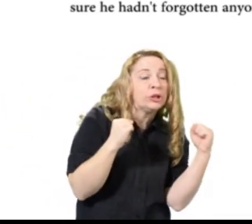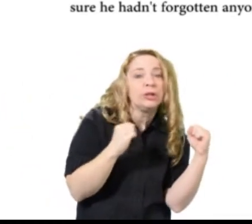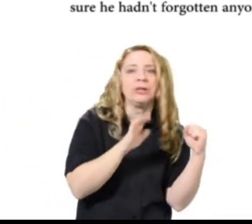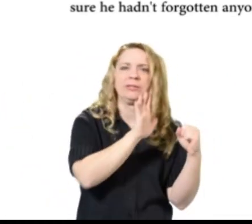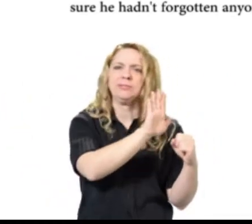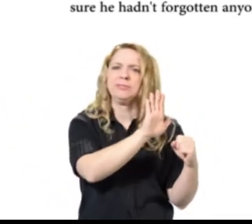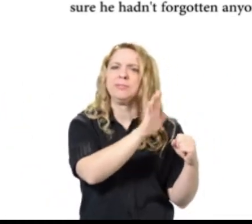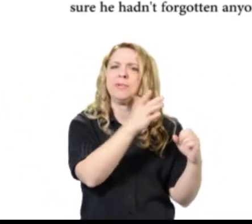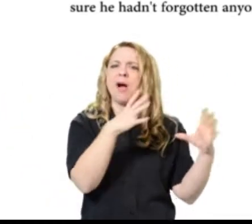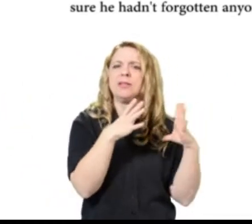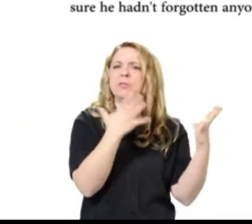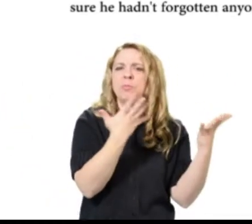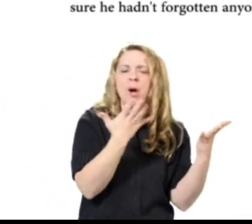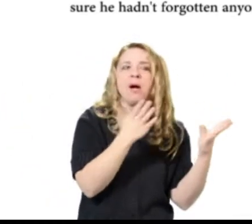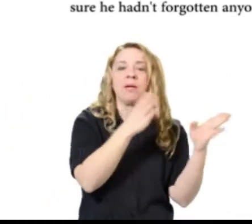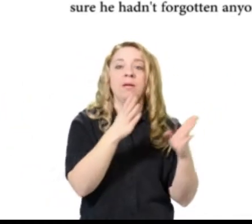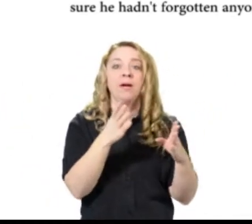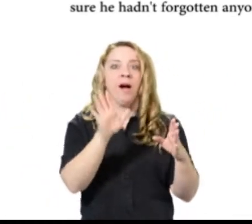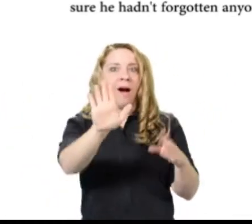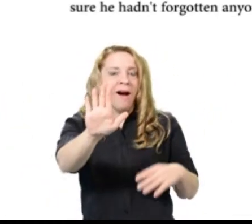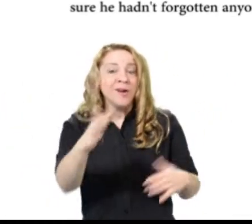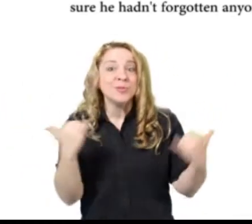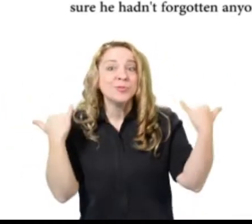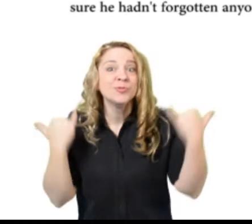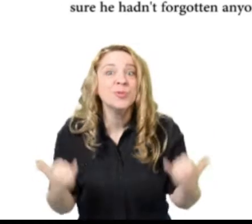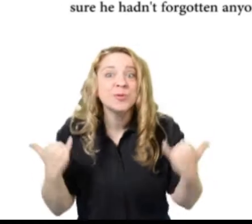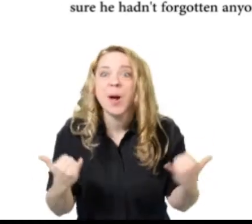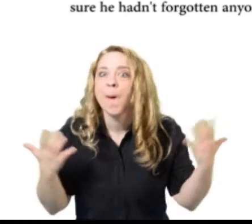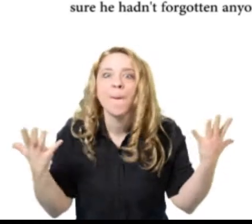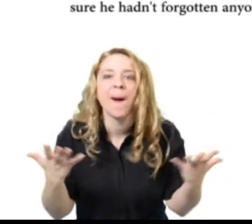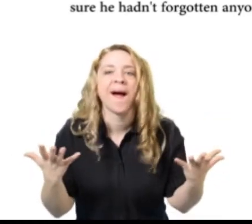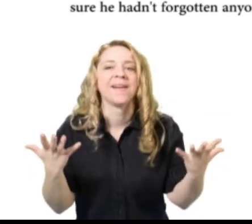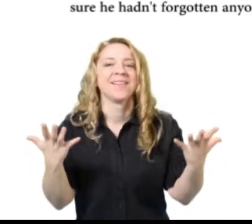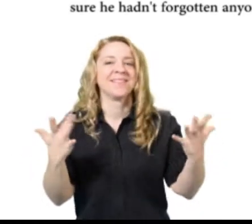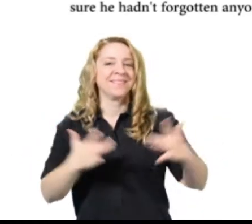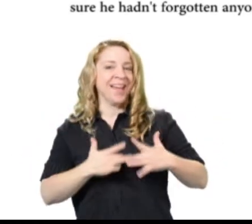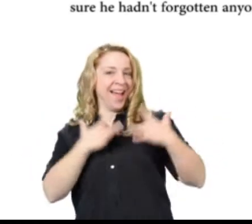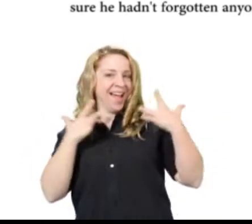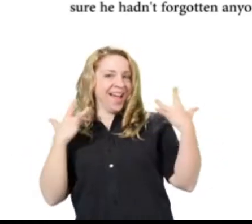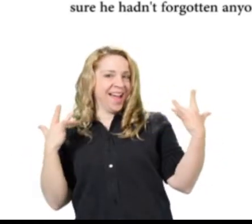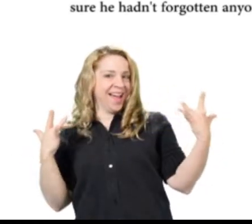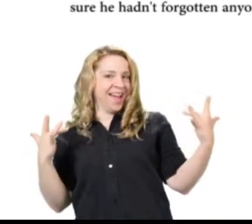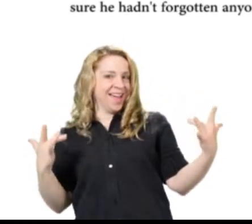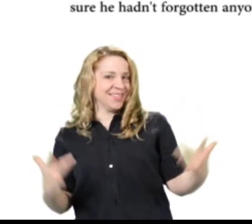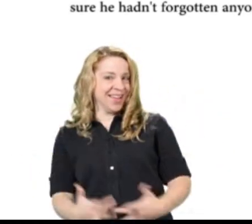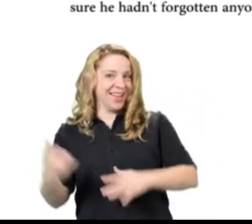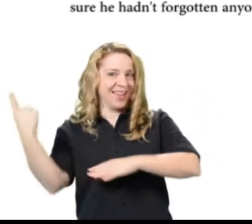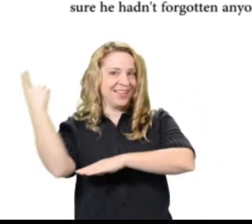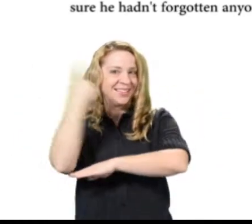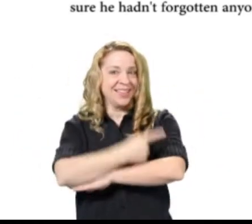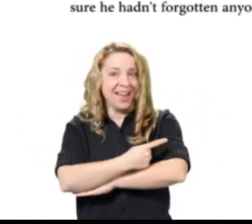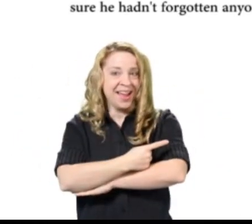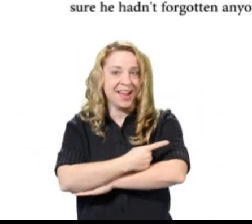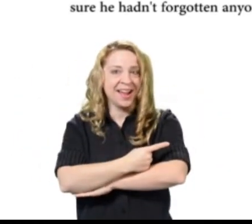valentines he'd made for his friends. He wanted to be sure he hadn't forgotten anyone.